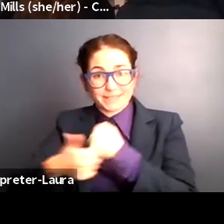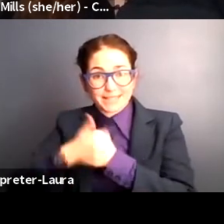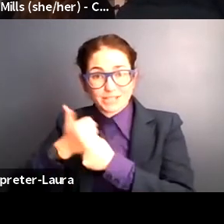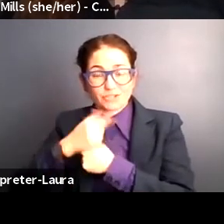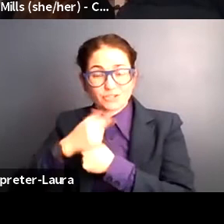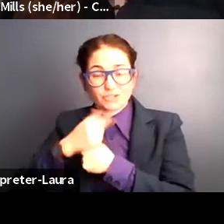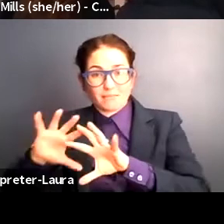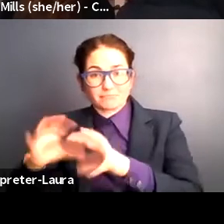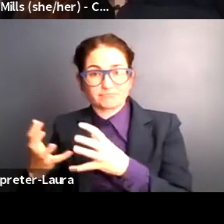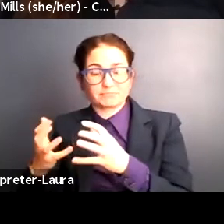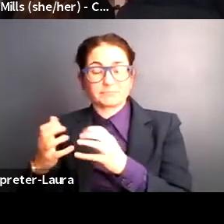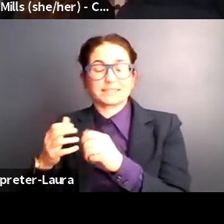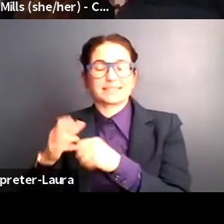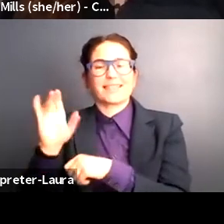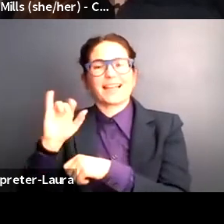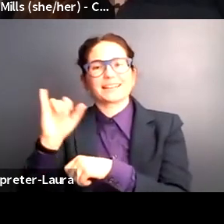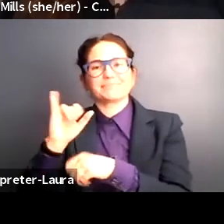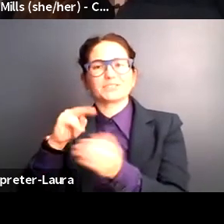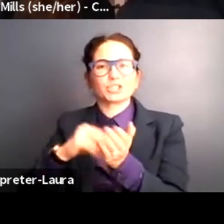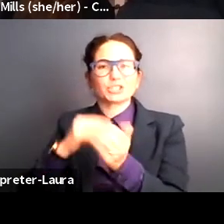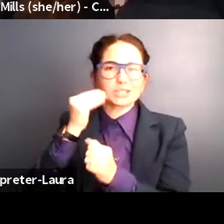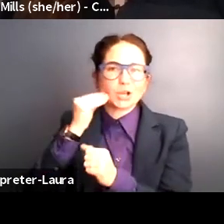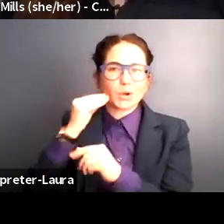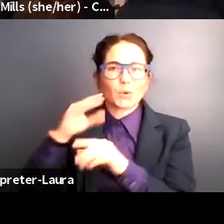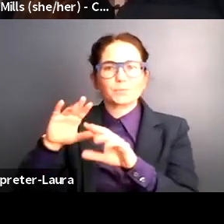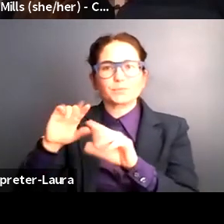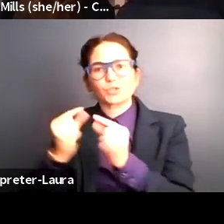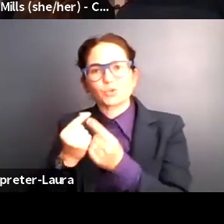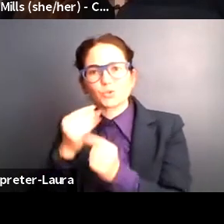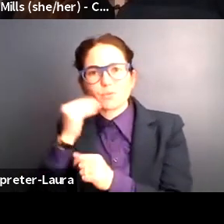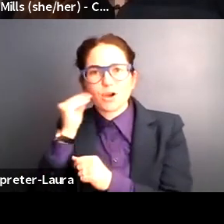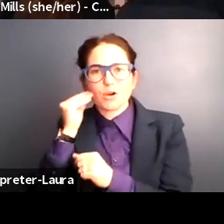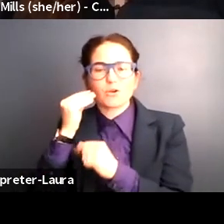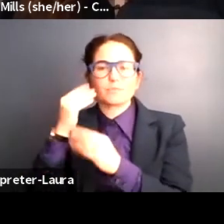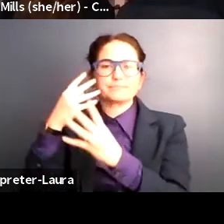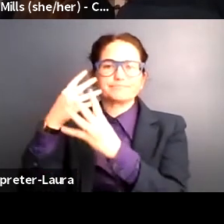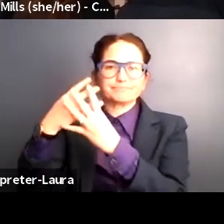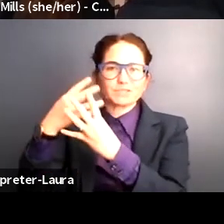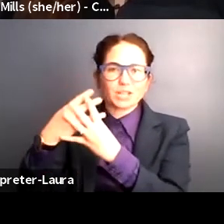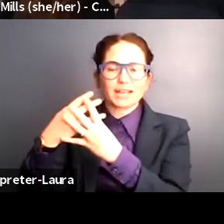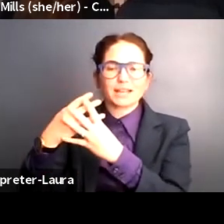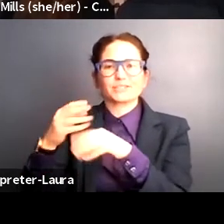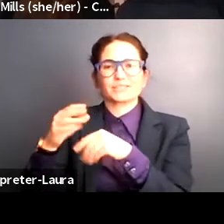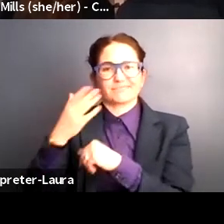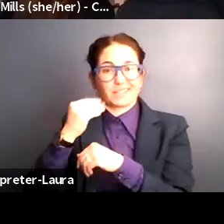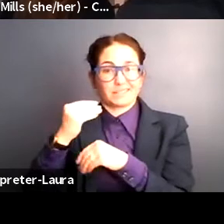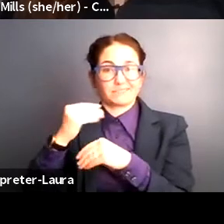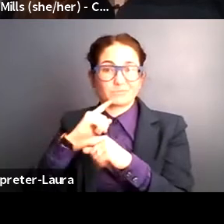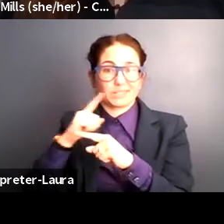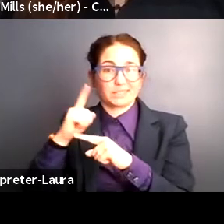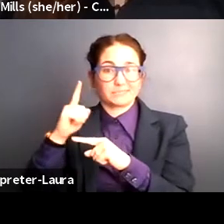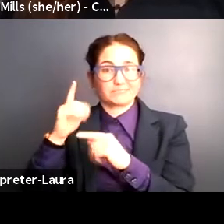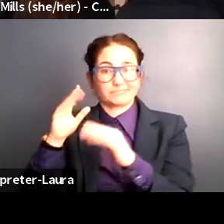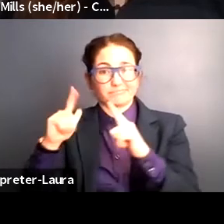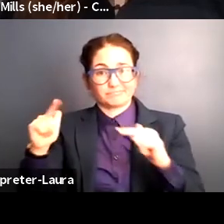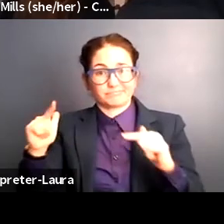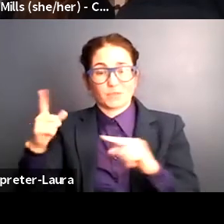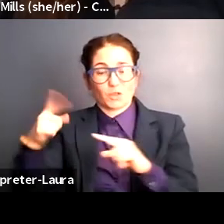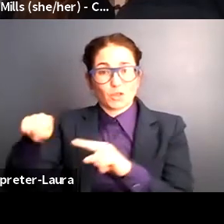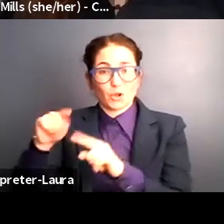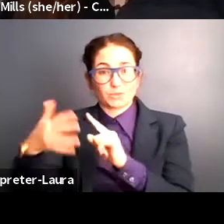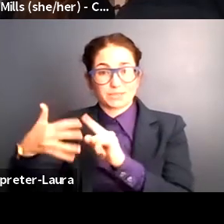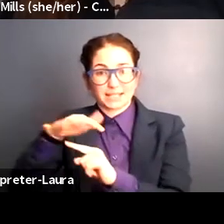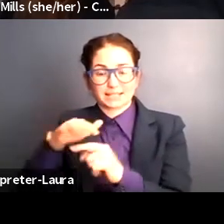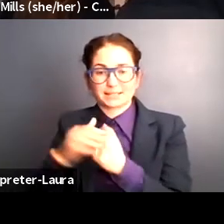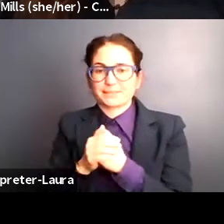by that I mean nursing homes, group homes, detention centers, jails and prisons, and more, no COVID